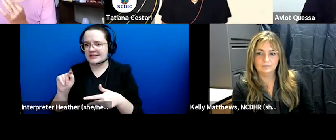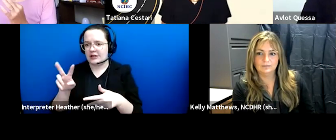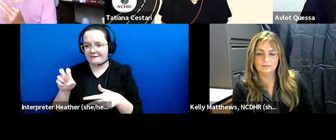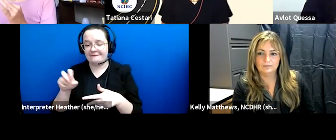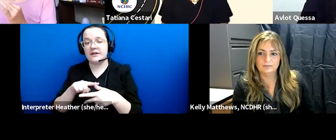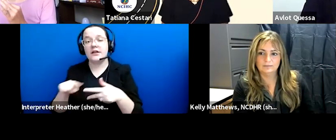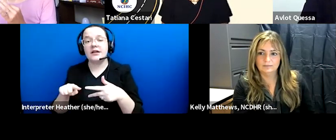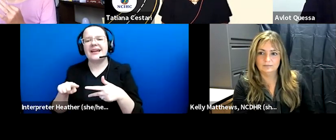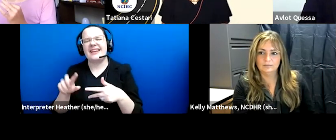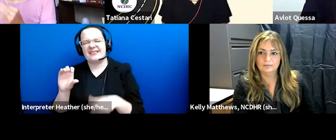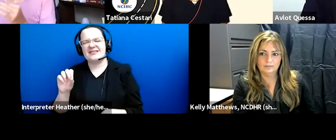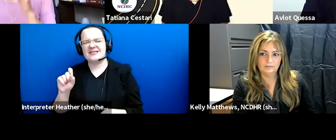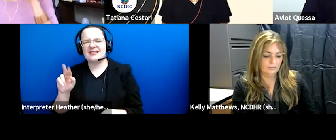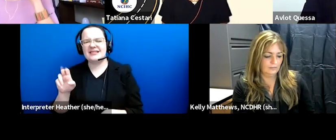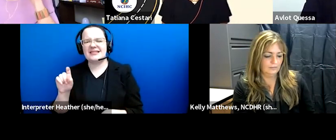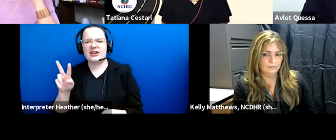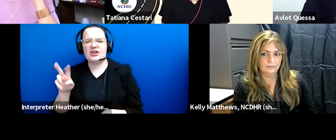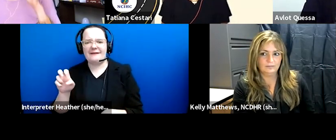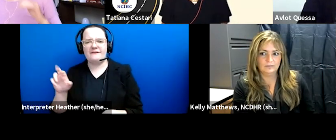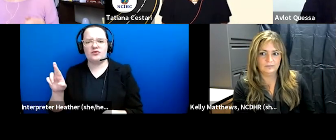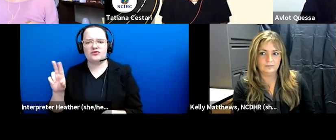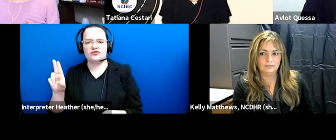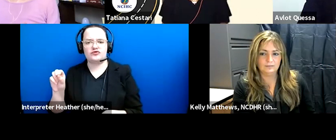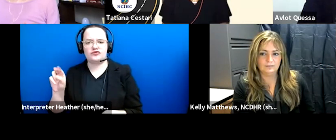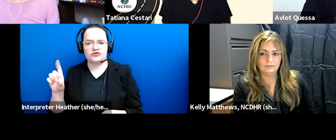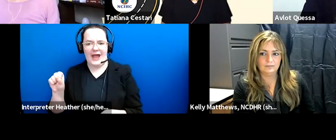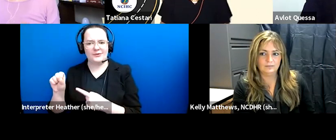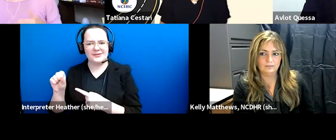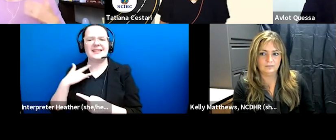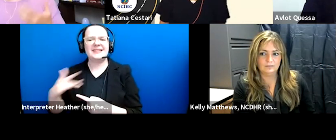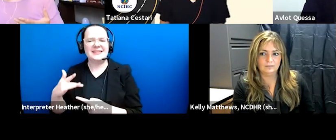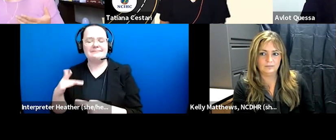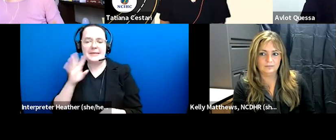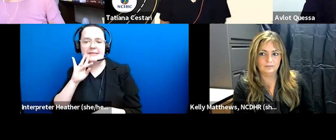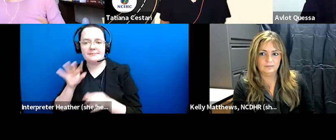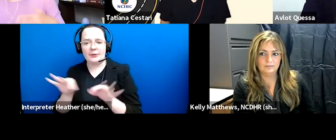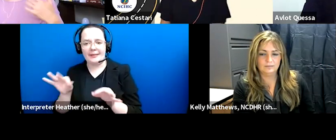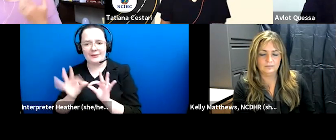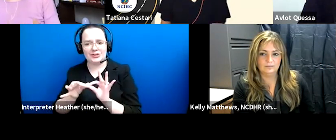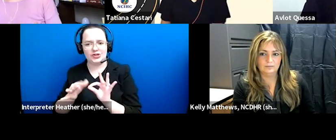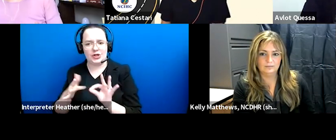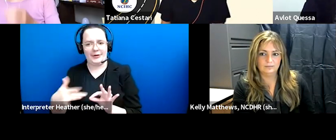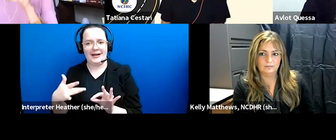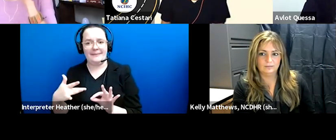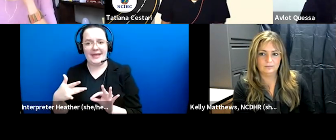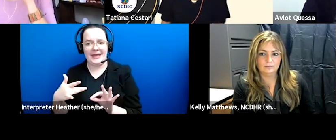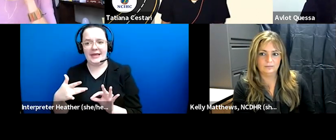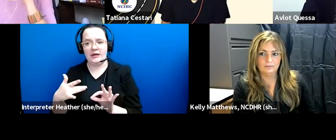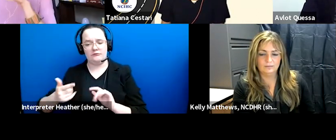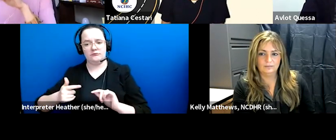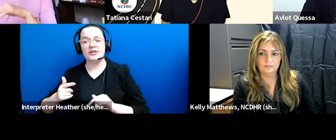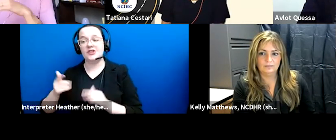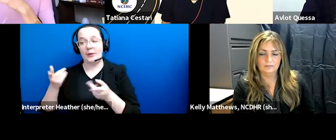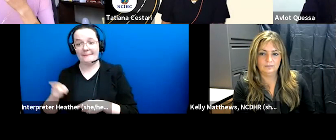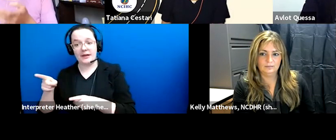spoken language interpreting is is a mode that's very often used in health care interpreting so uh provider speaks and then uh